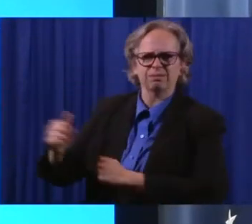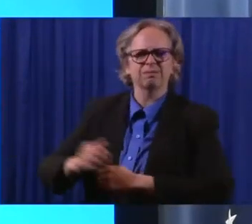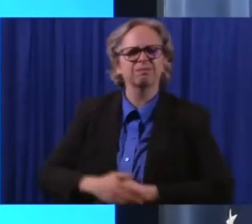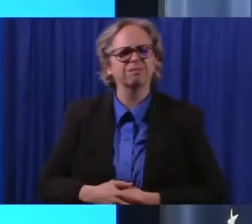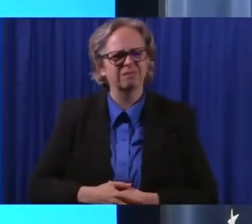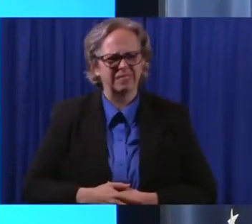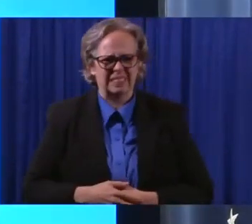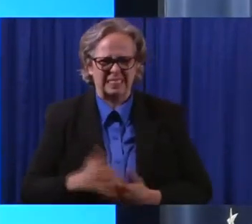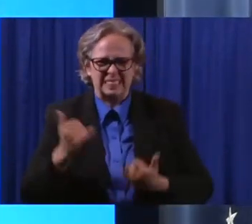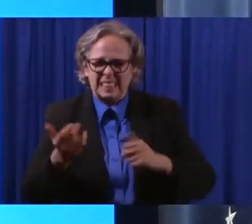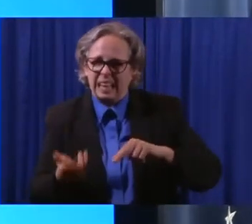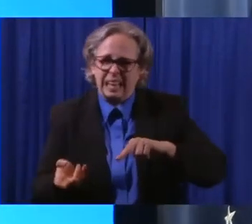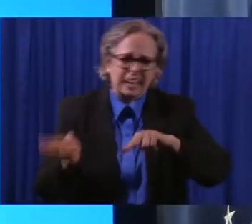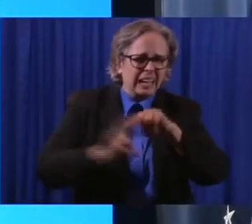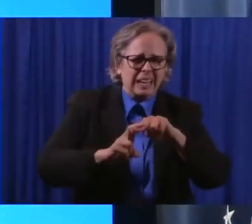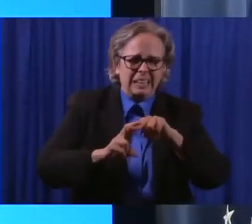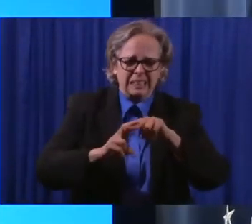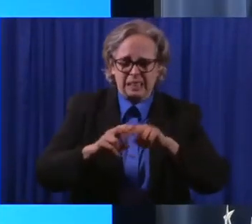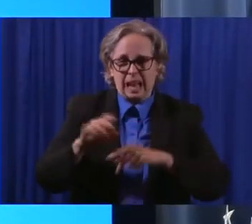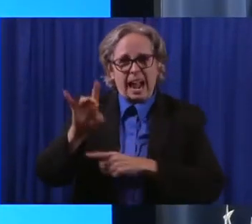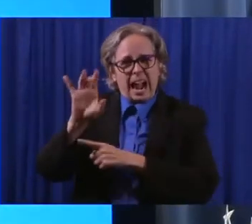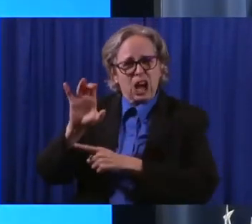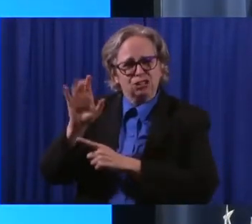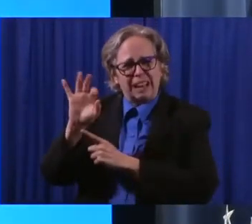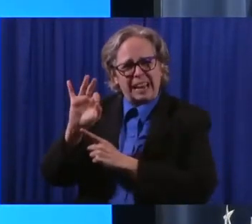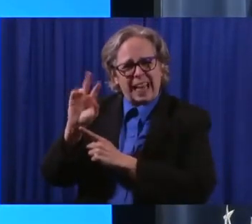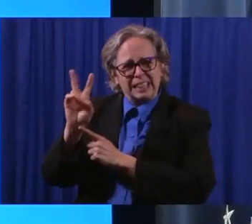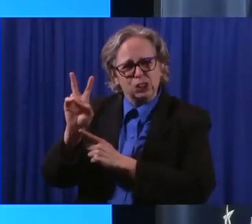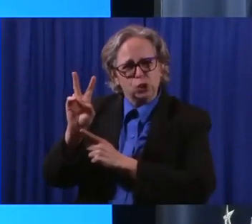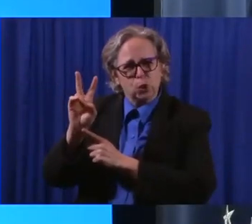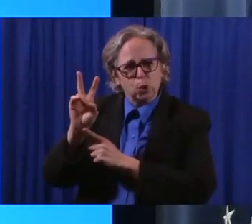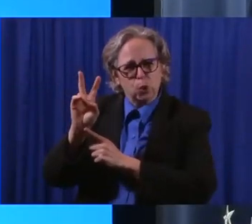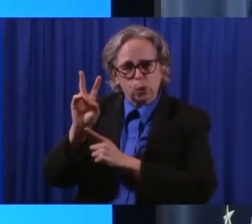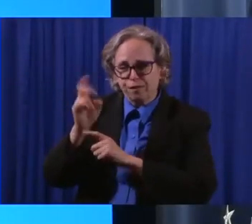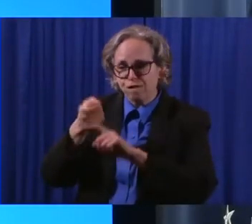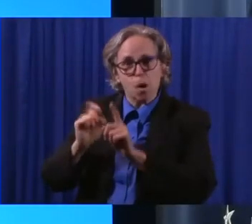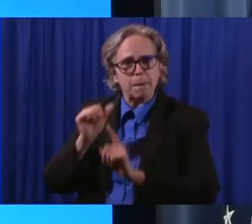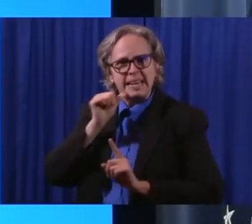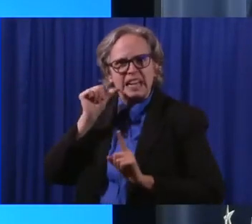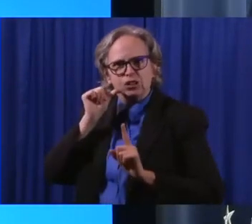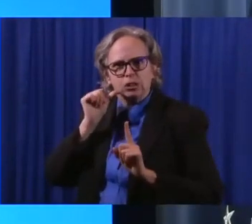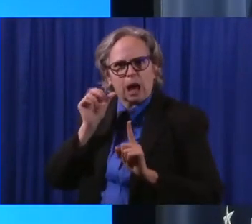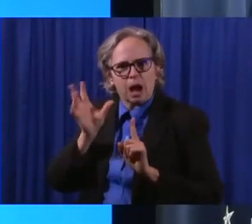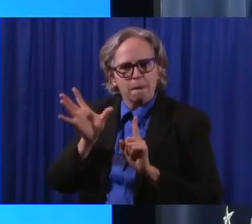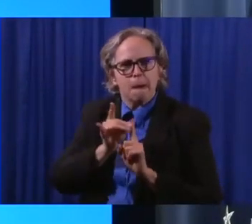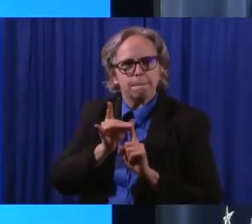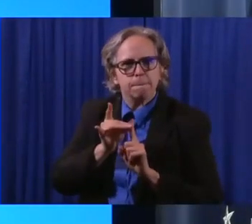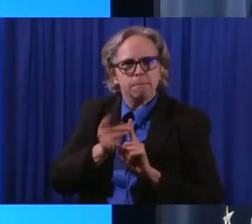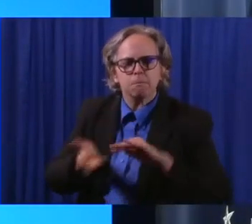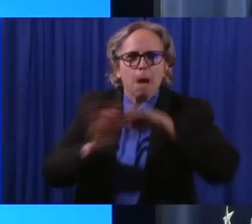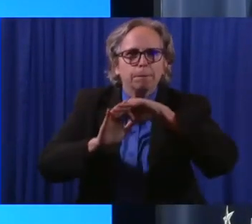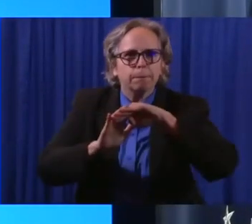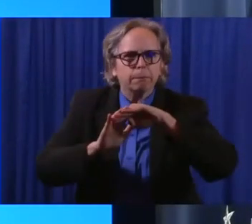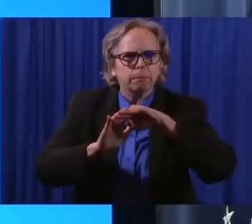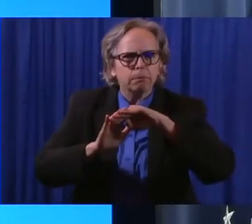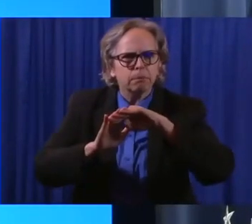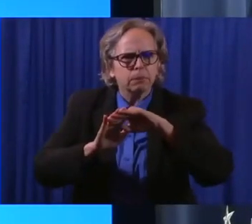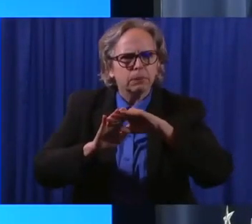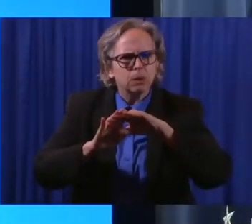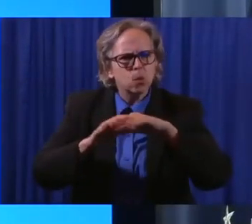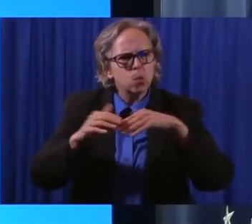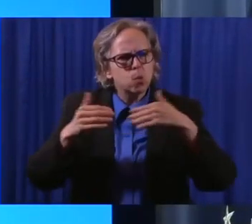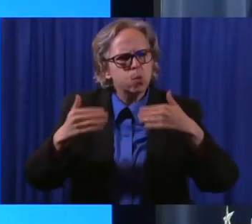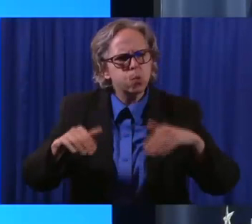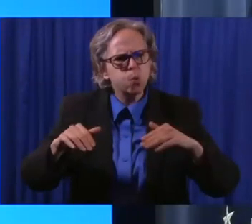892 cases reported since yesterday. This is the fourth highest day of cases we've noted by